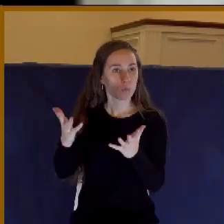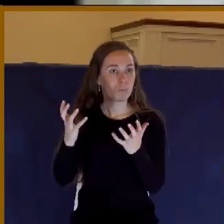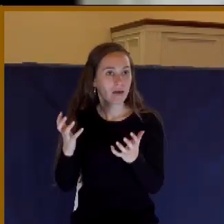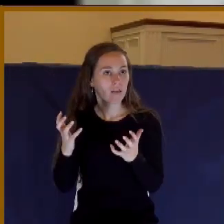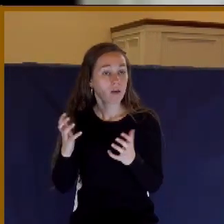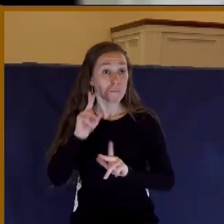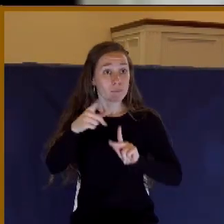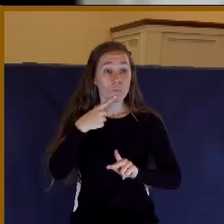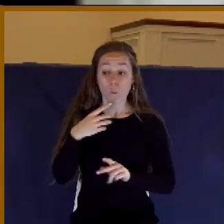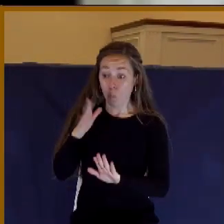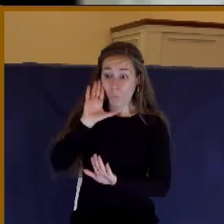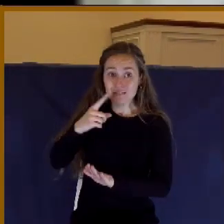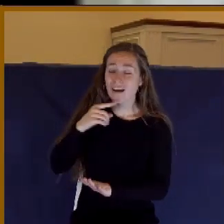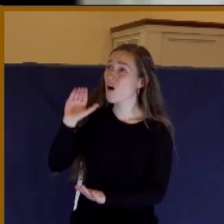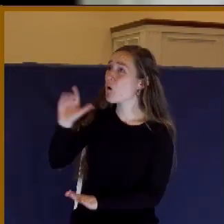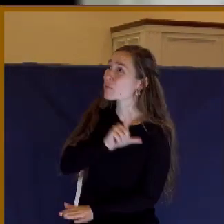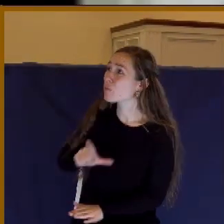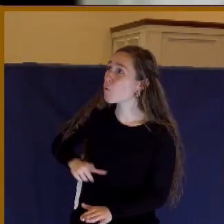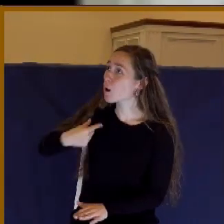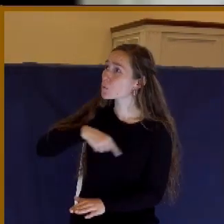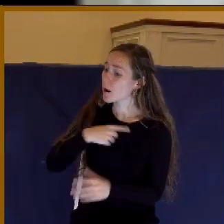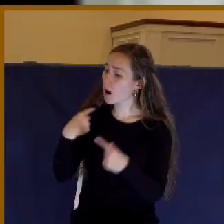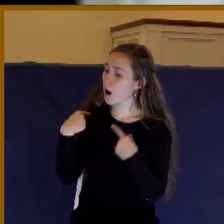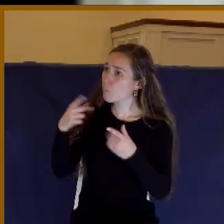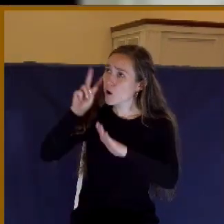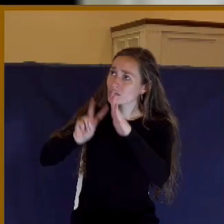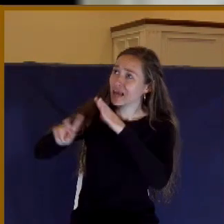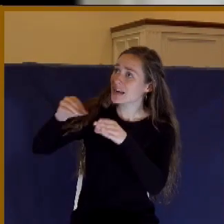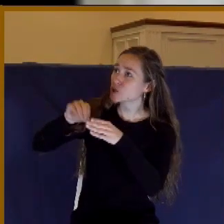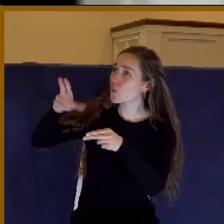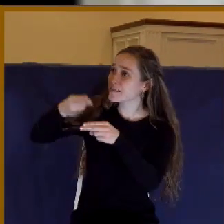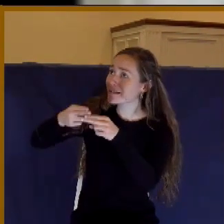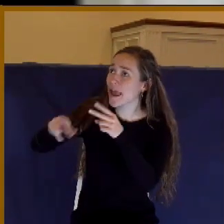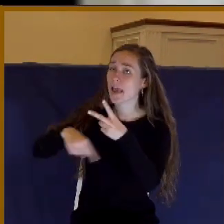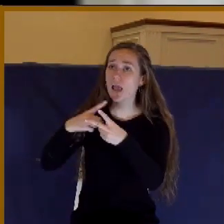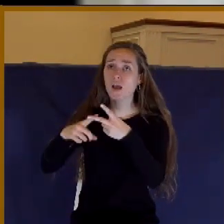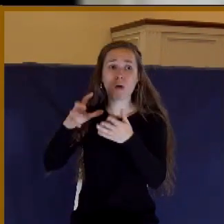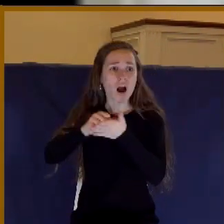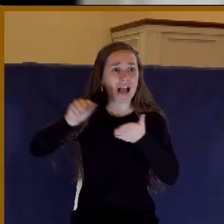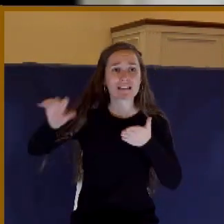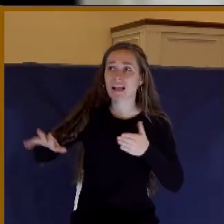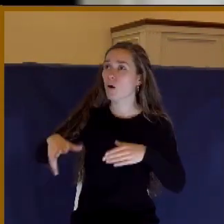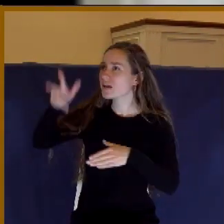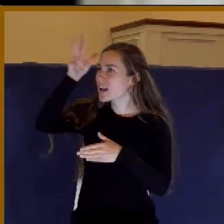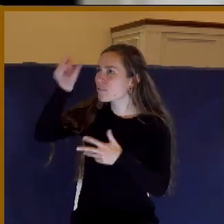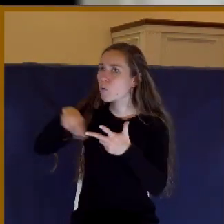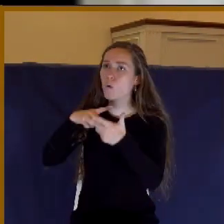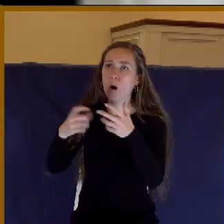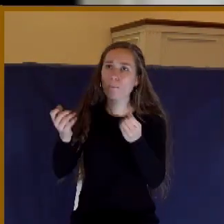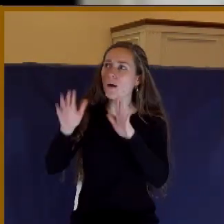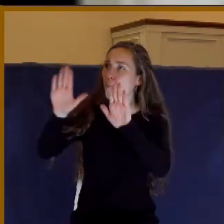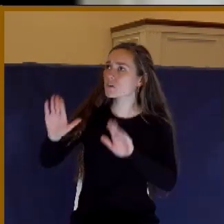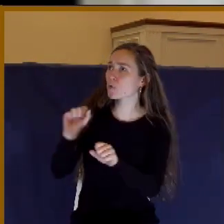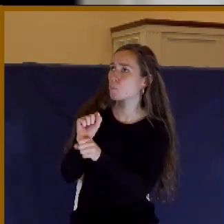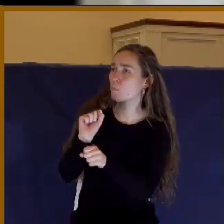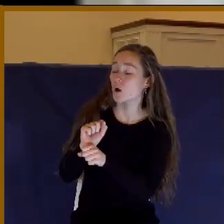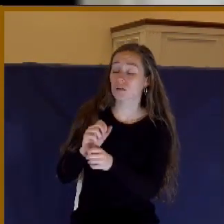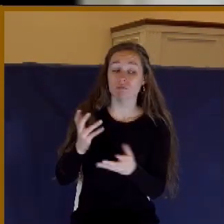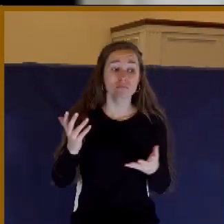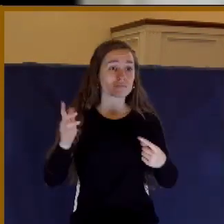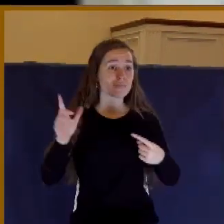not prophesied in thy name? And in thy name have cast out devils, and in thy name have done many wonderful works. And then I will profess unto them,